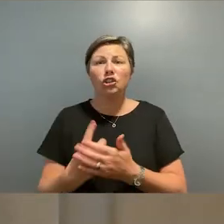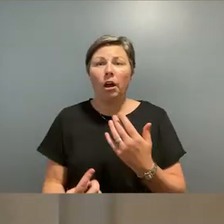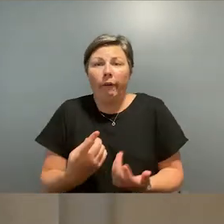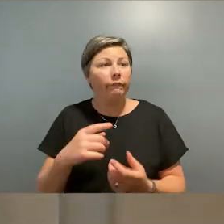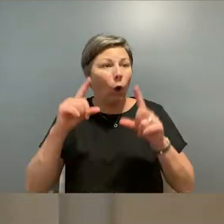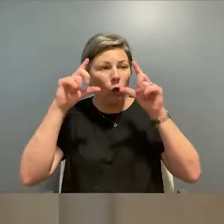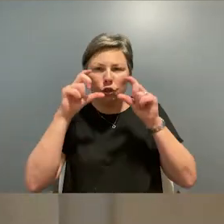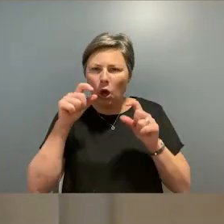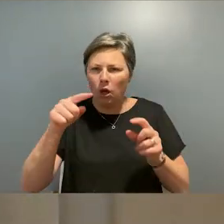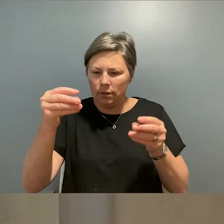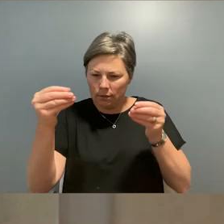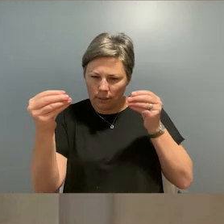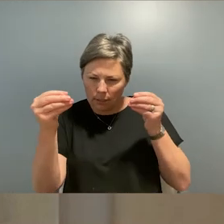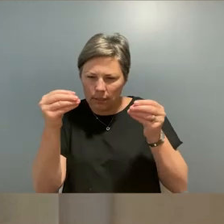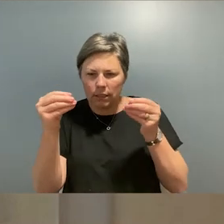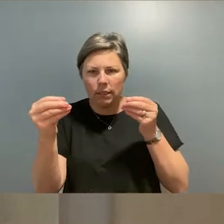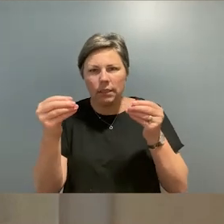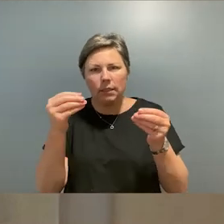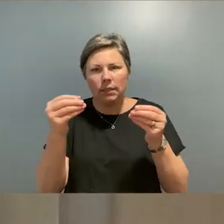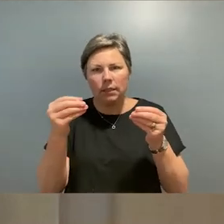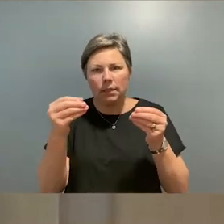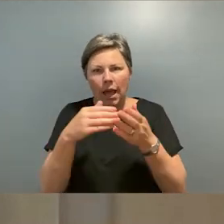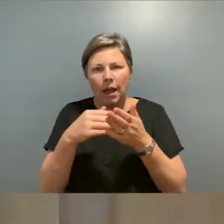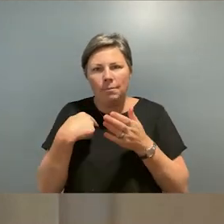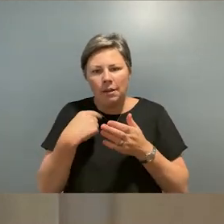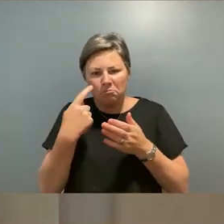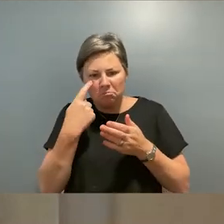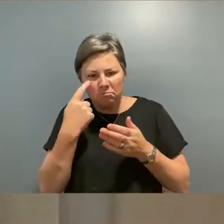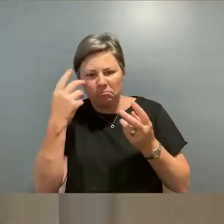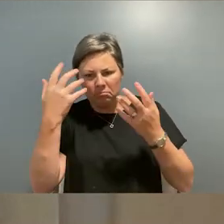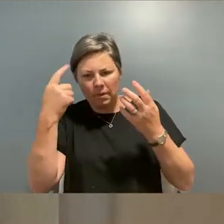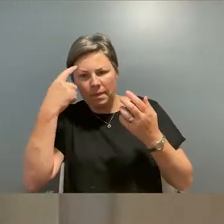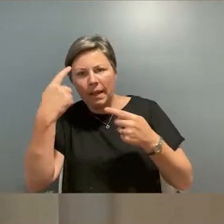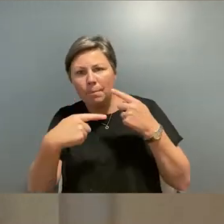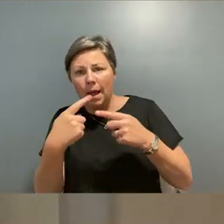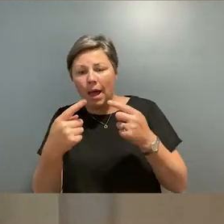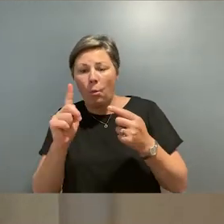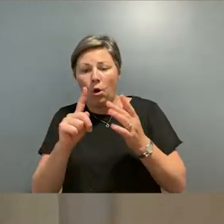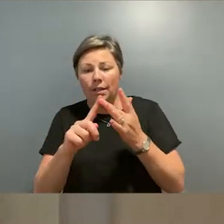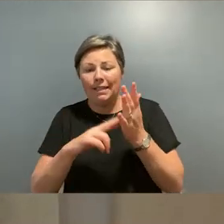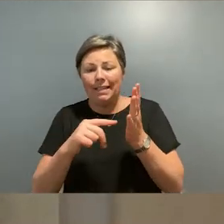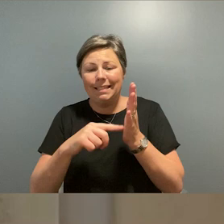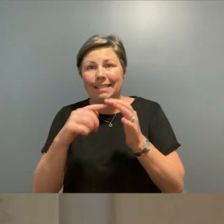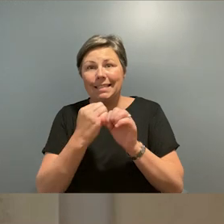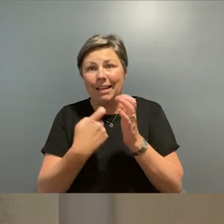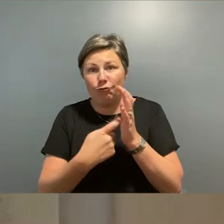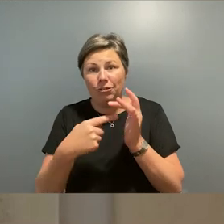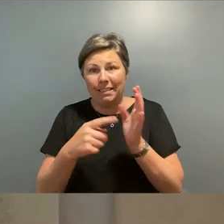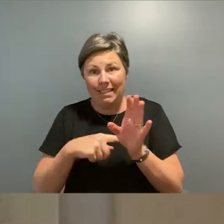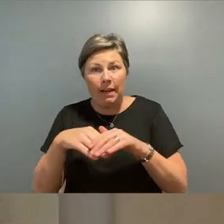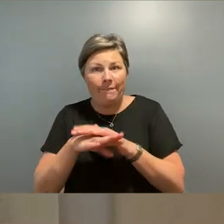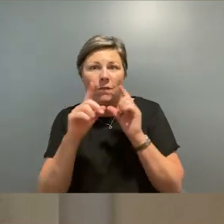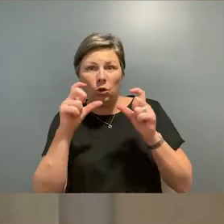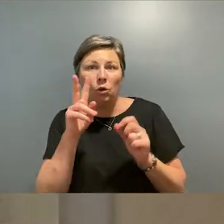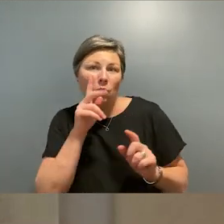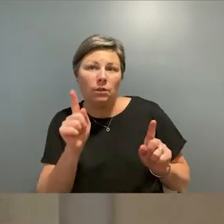a greater need to explore what integrity looks like in the photographic form and i suspect